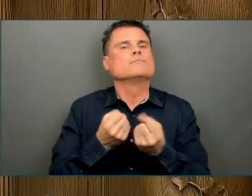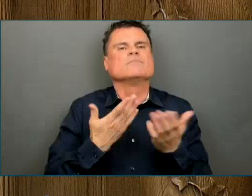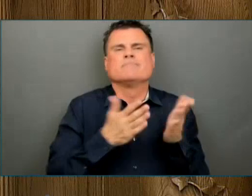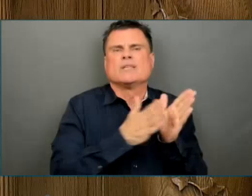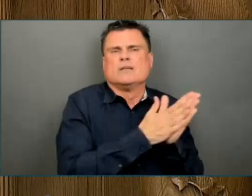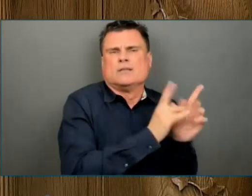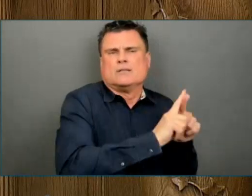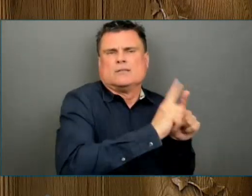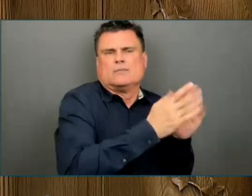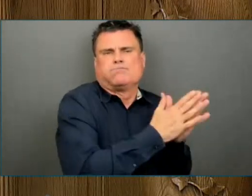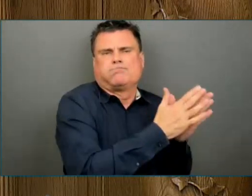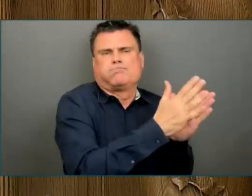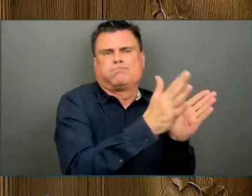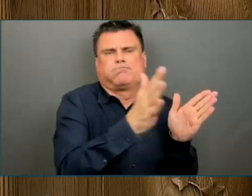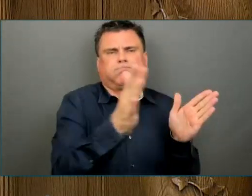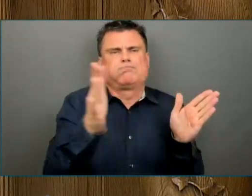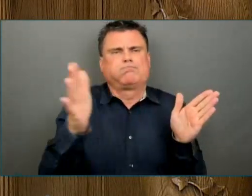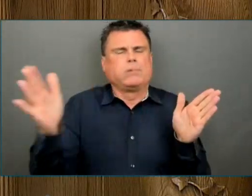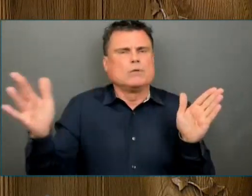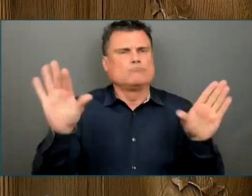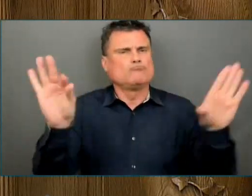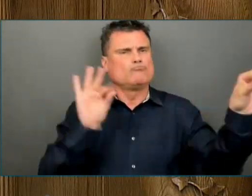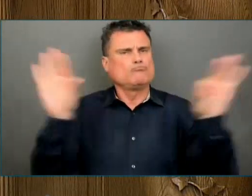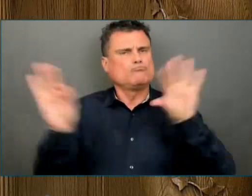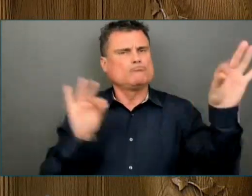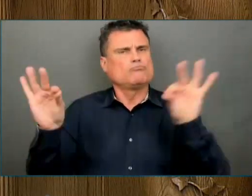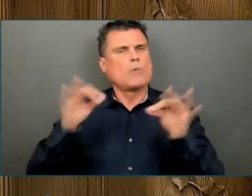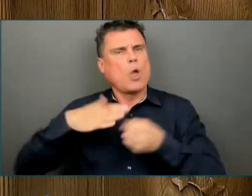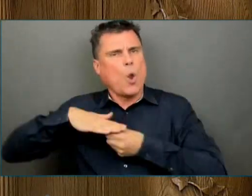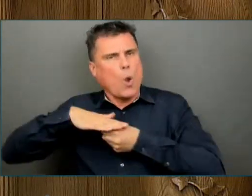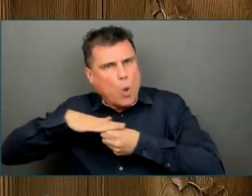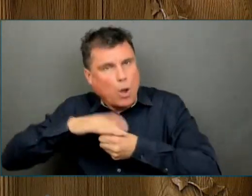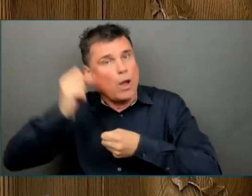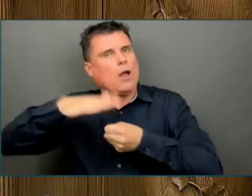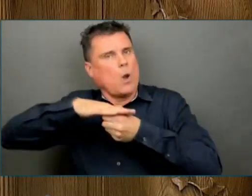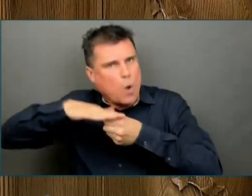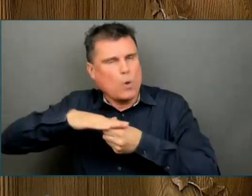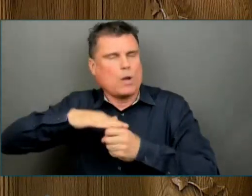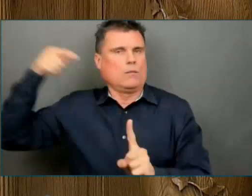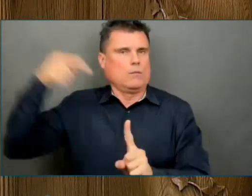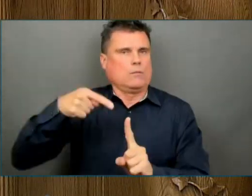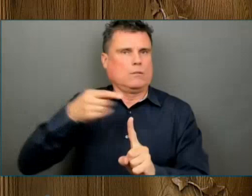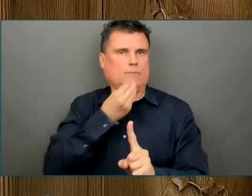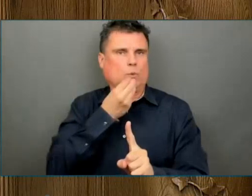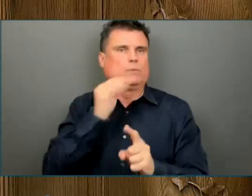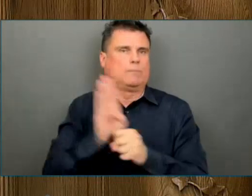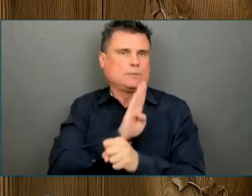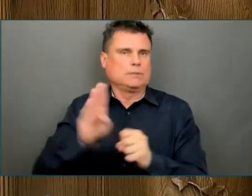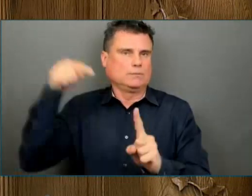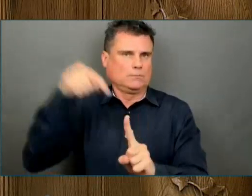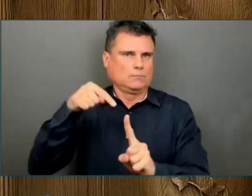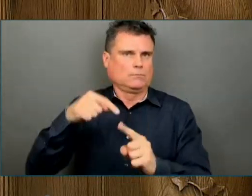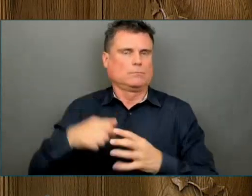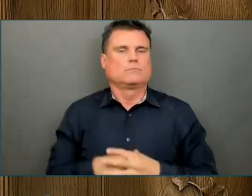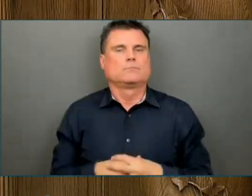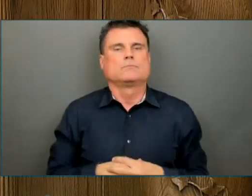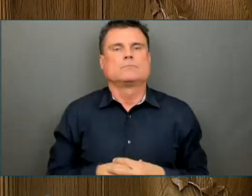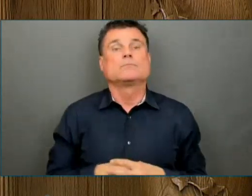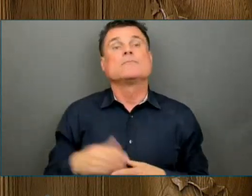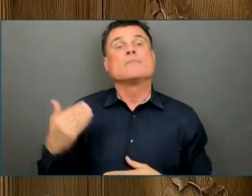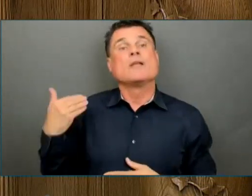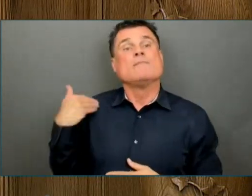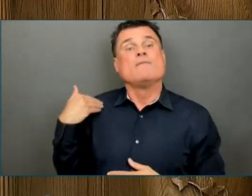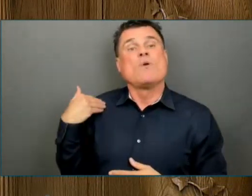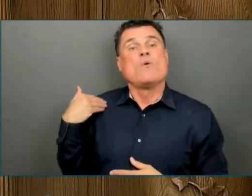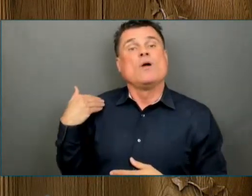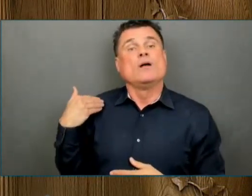Too often, economic growth in our province has come at the expense of the environment. That must change. We can